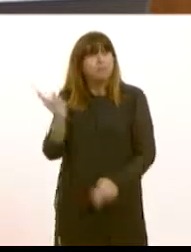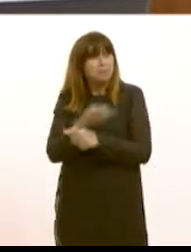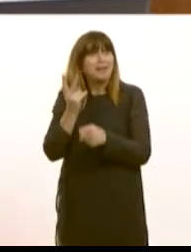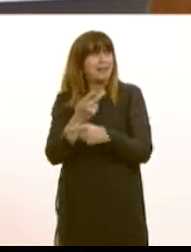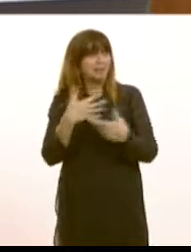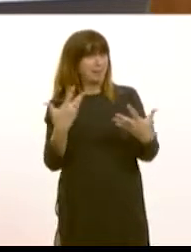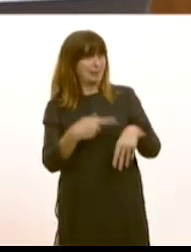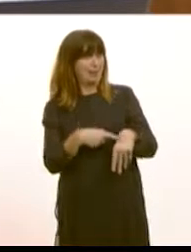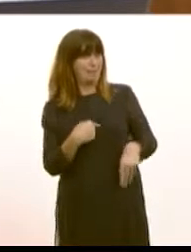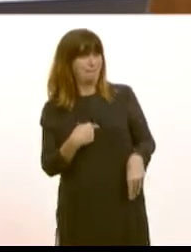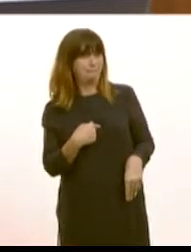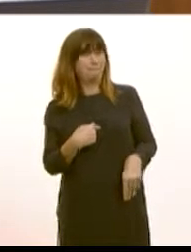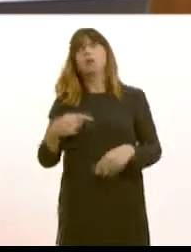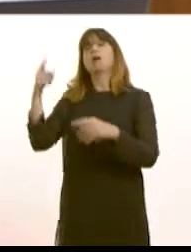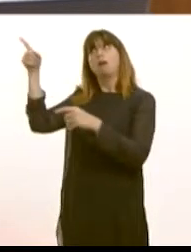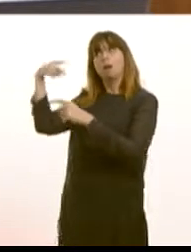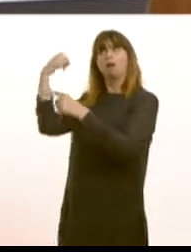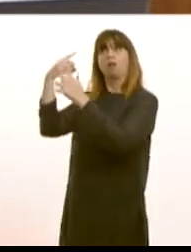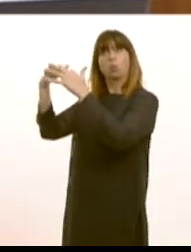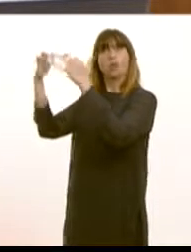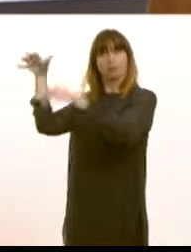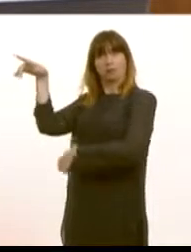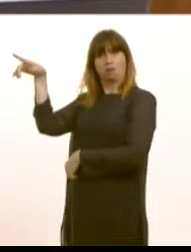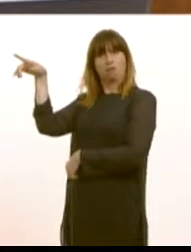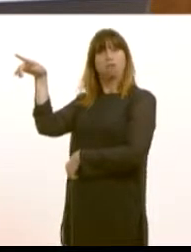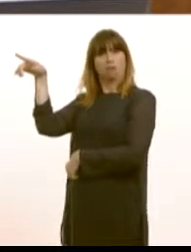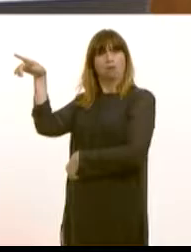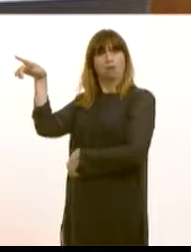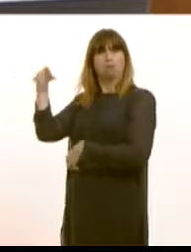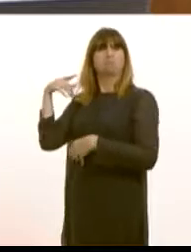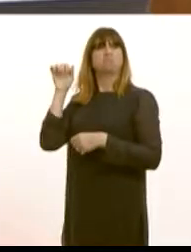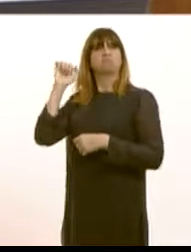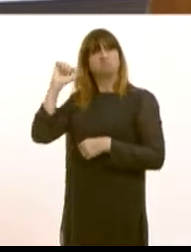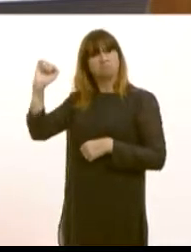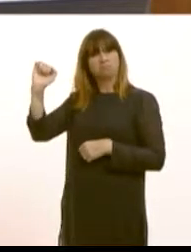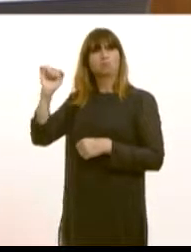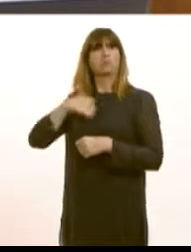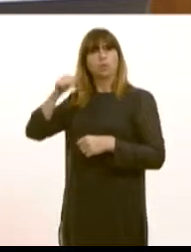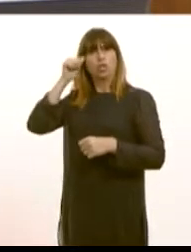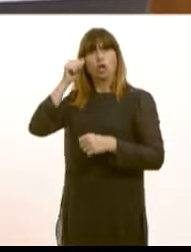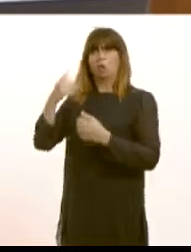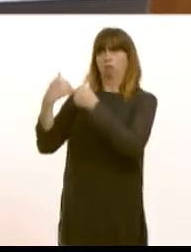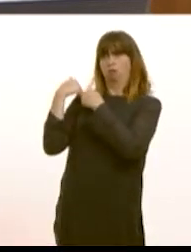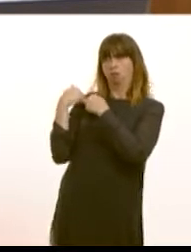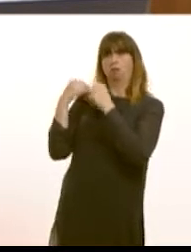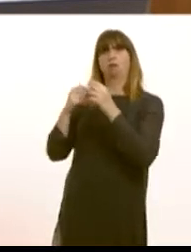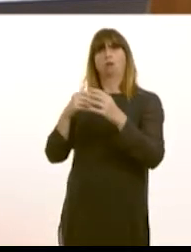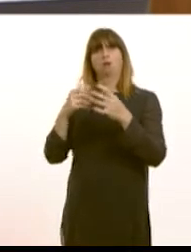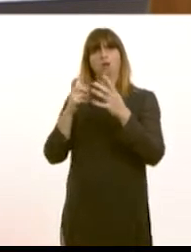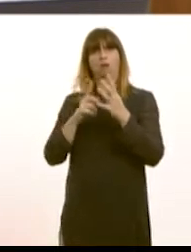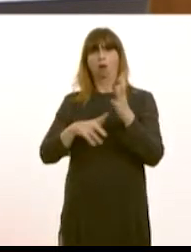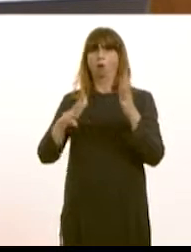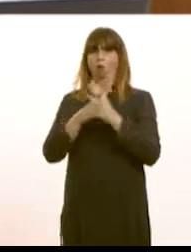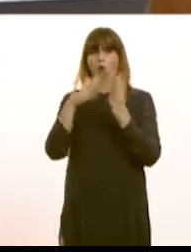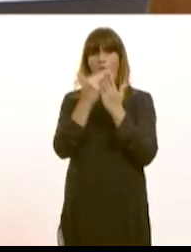happens in Westminster is a matter in Westminster. We have taken a view that a distinct jurisdiction at the very least is hugely important and without that distinct jurisdiction there cannot